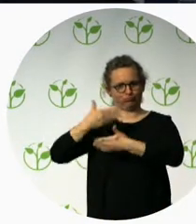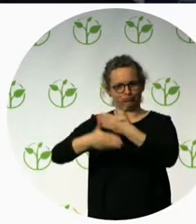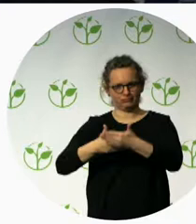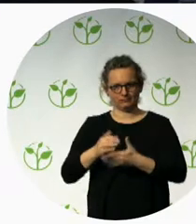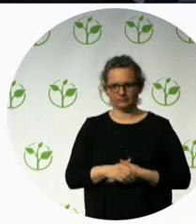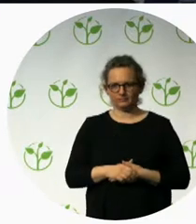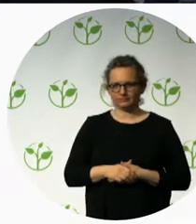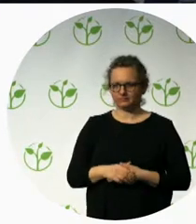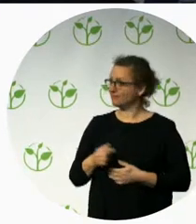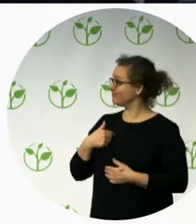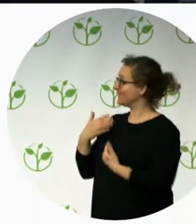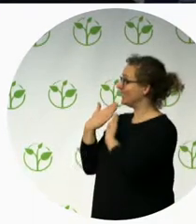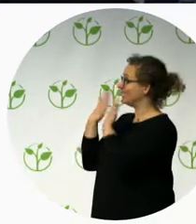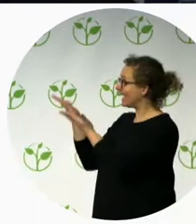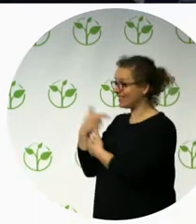ZERO project.